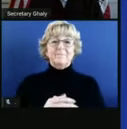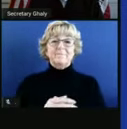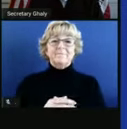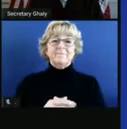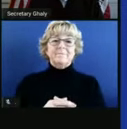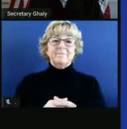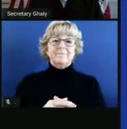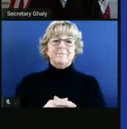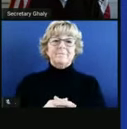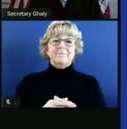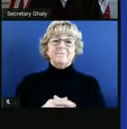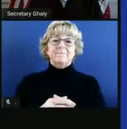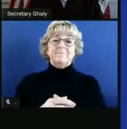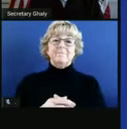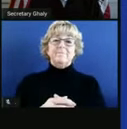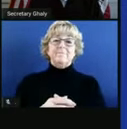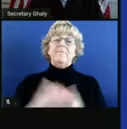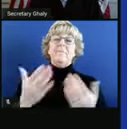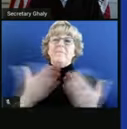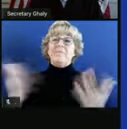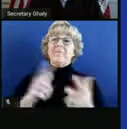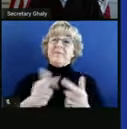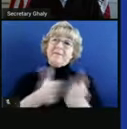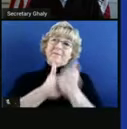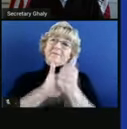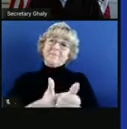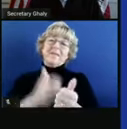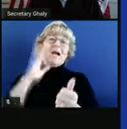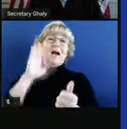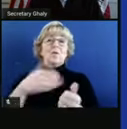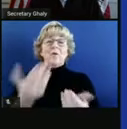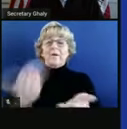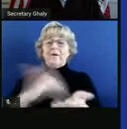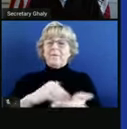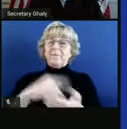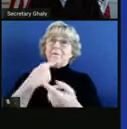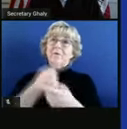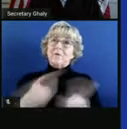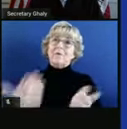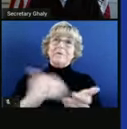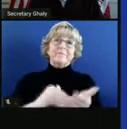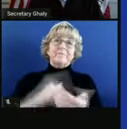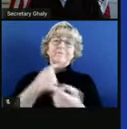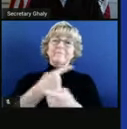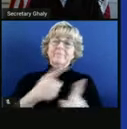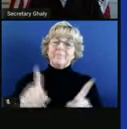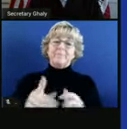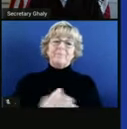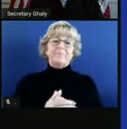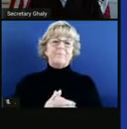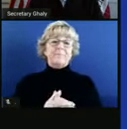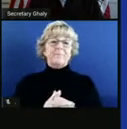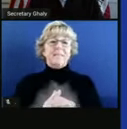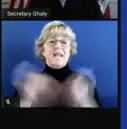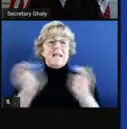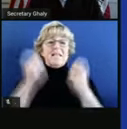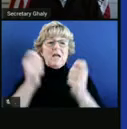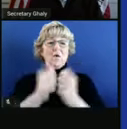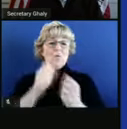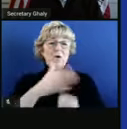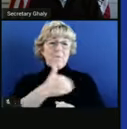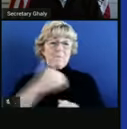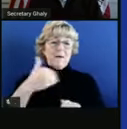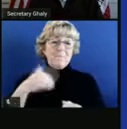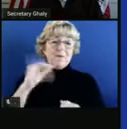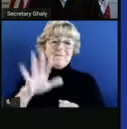So some Thanksgiving dues. These are really repetition for many of the messages we've already made. Celebrate with members of